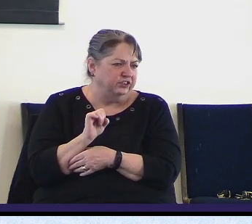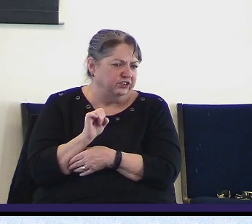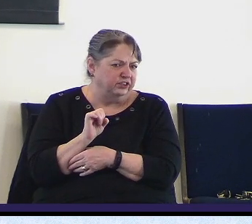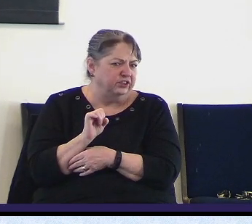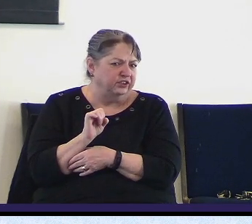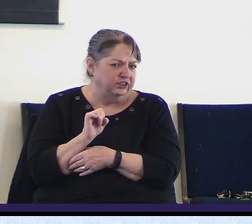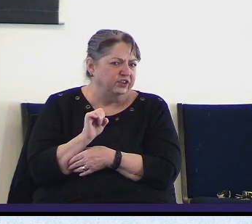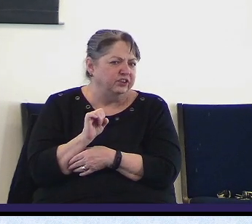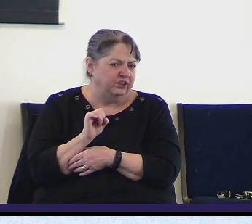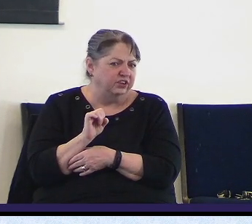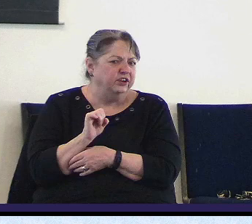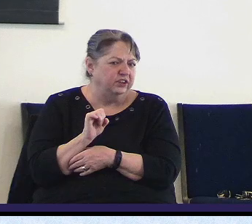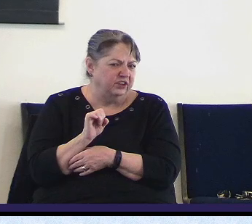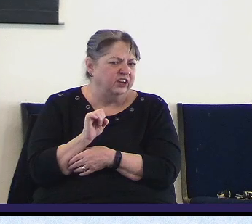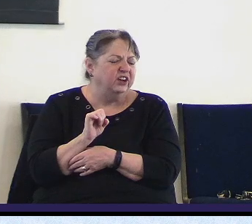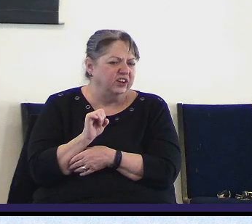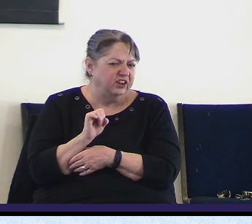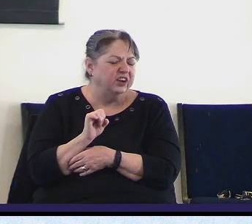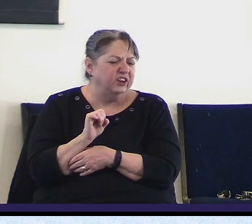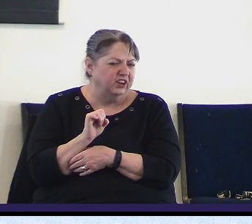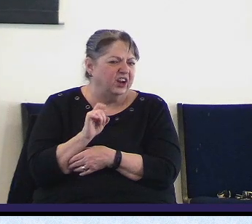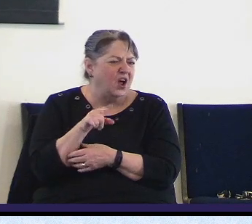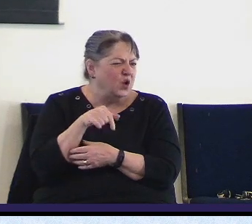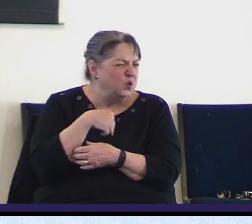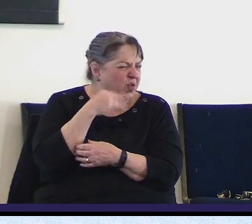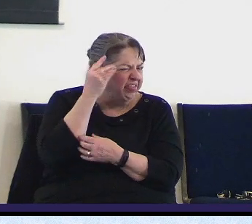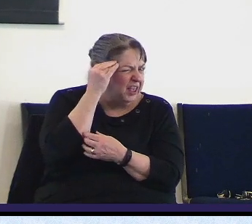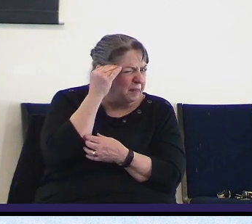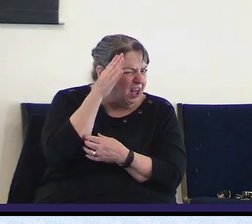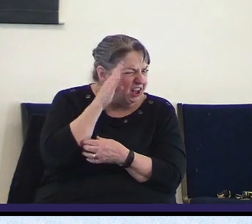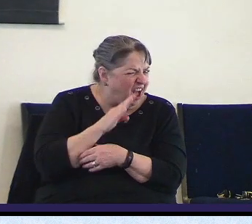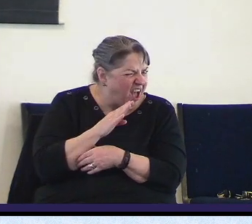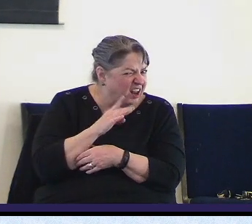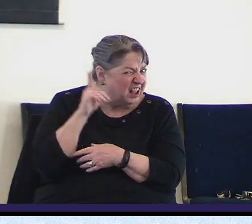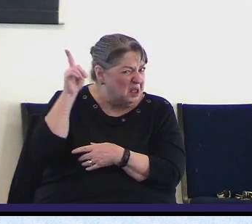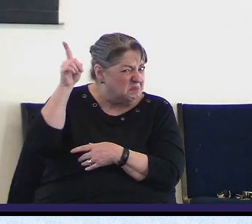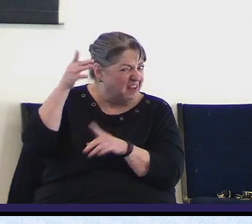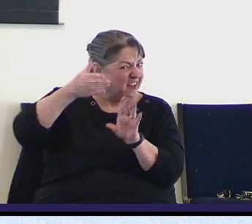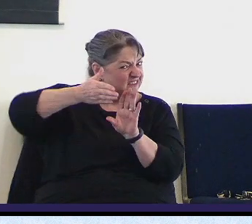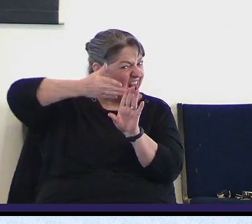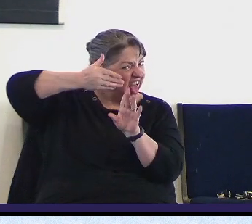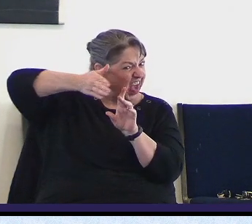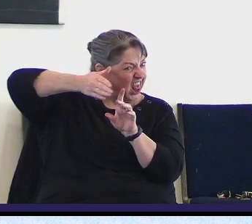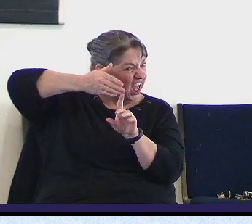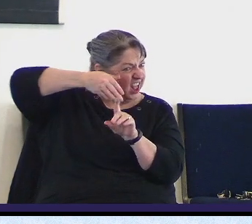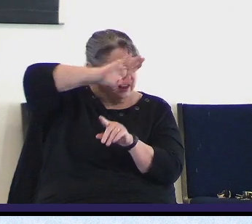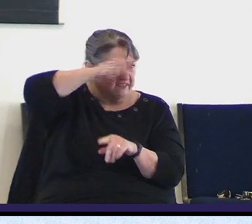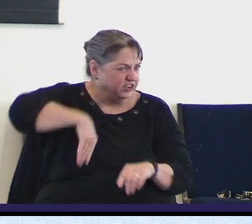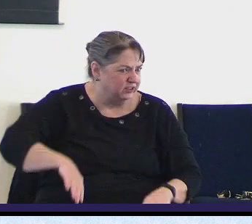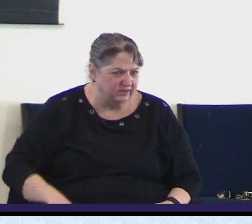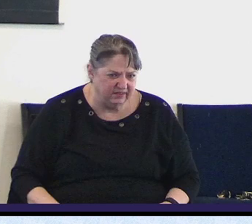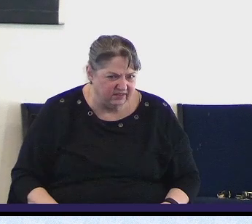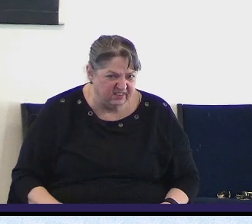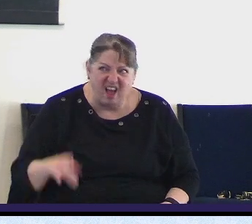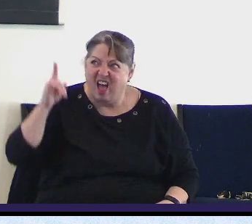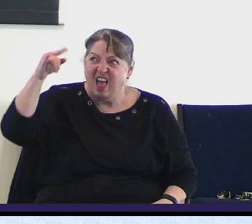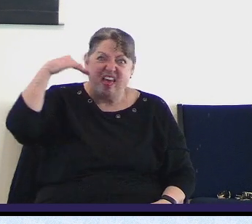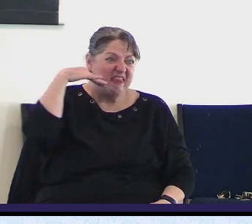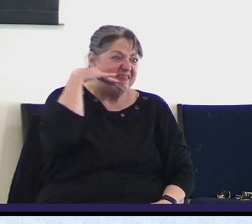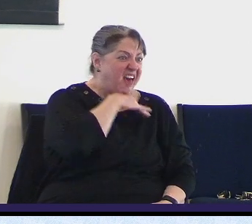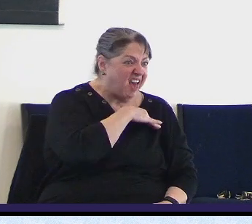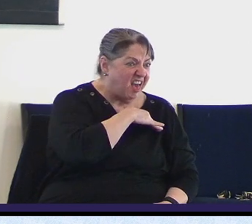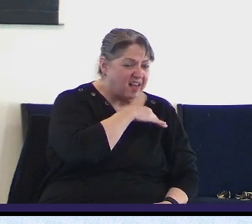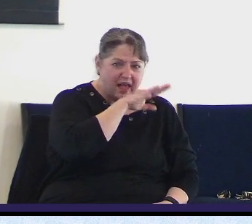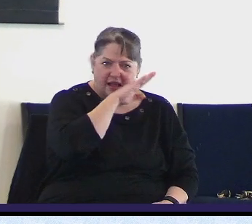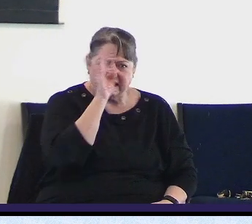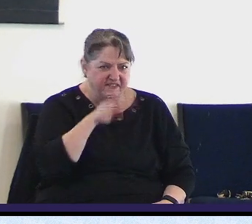so when we think about God in him there is no flattery in him there is no deceit in him there is no